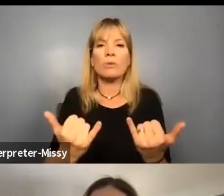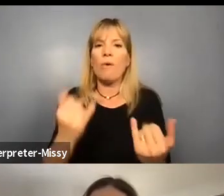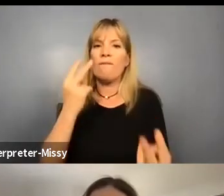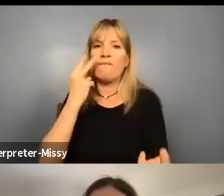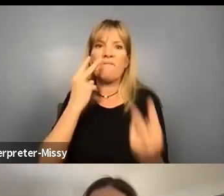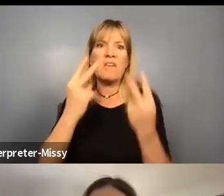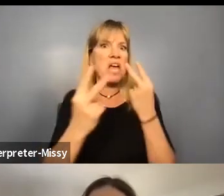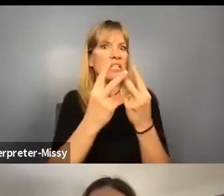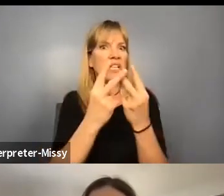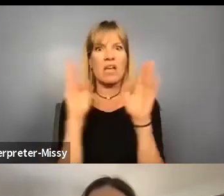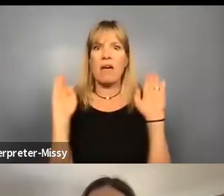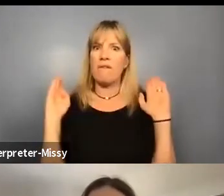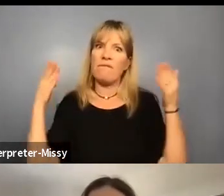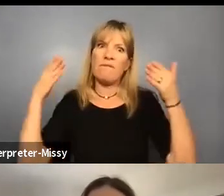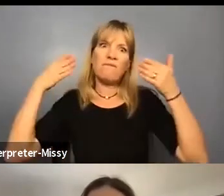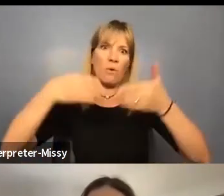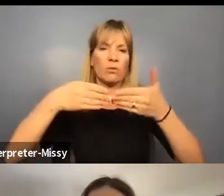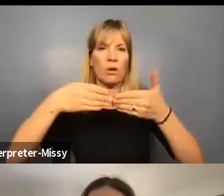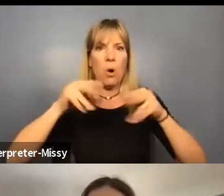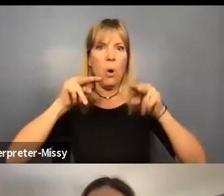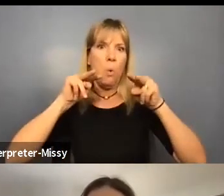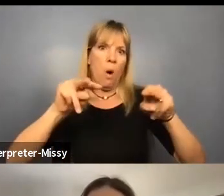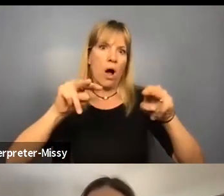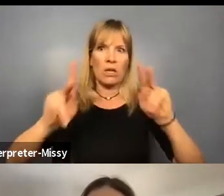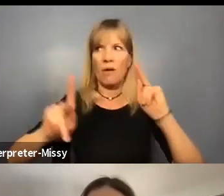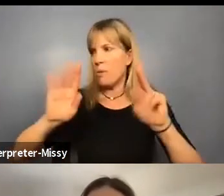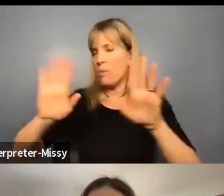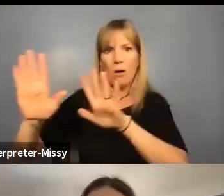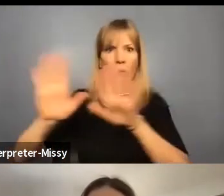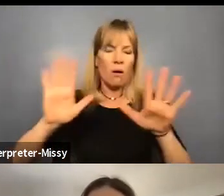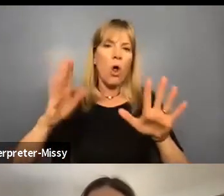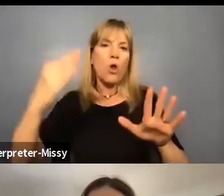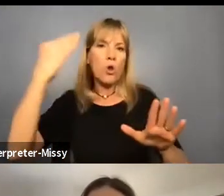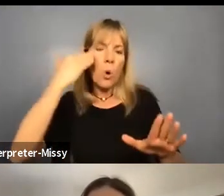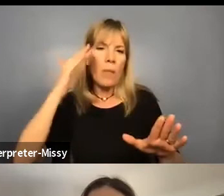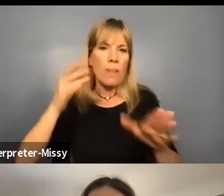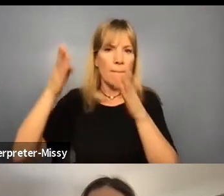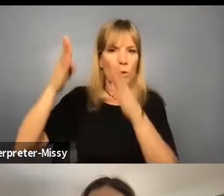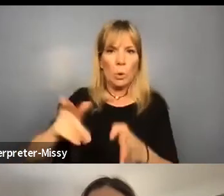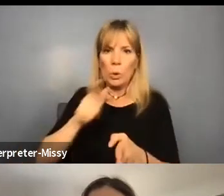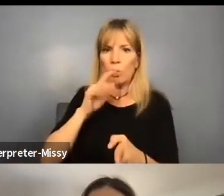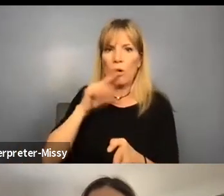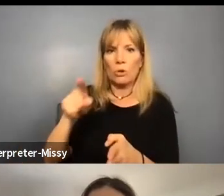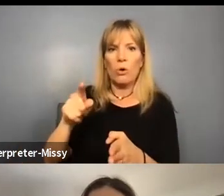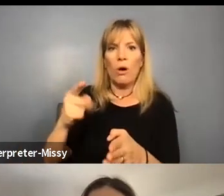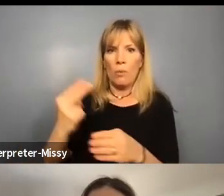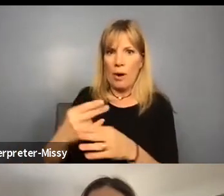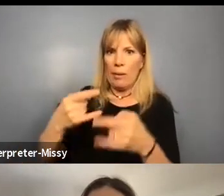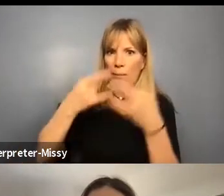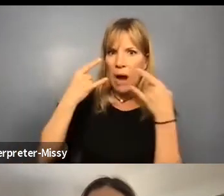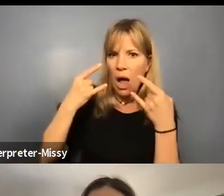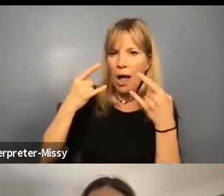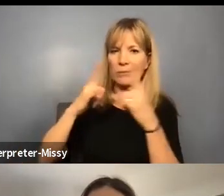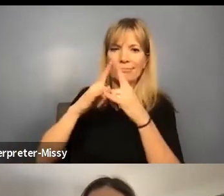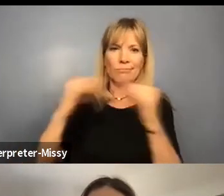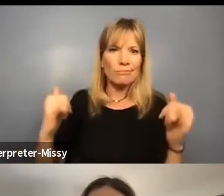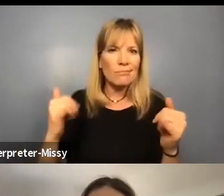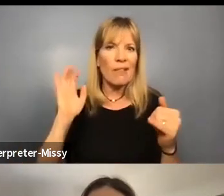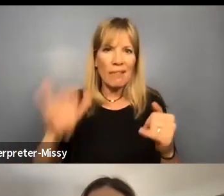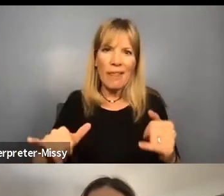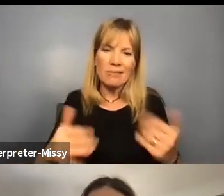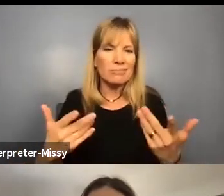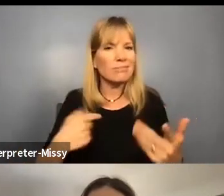focused on watching out for other people, knowing that that person you're talking to is wearing a mask, et cetera, et cetera. So